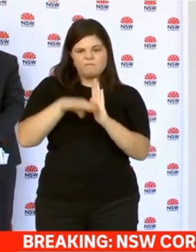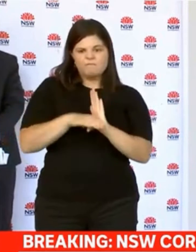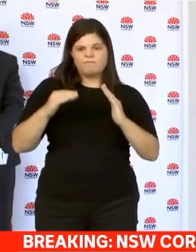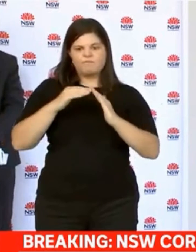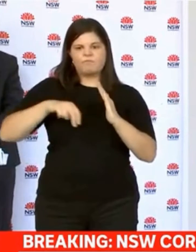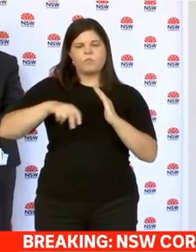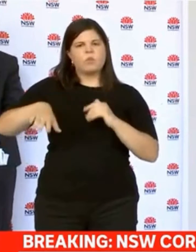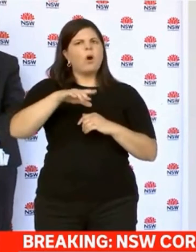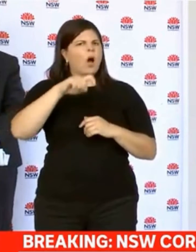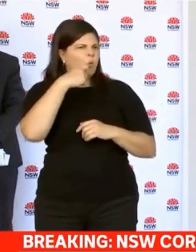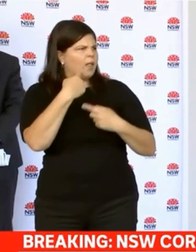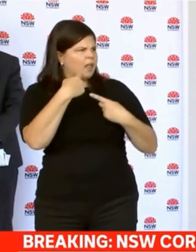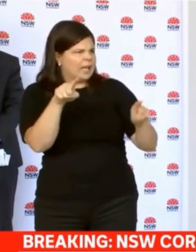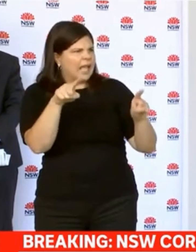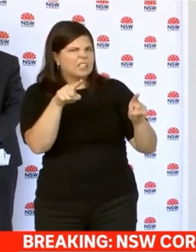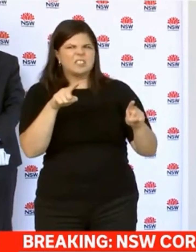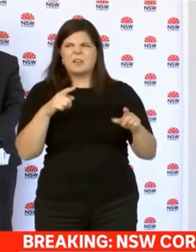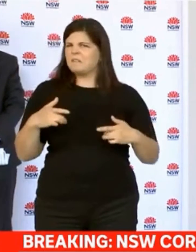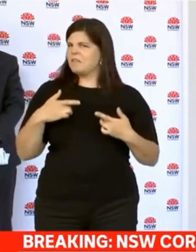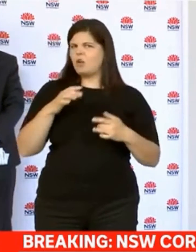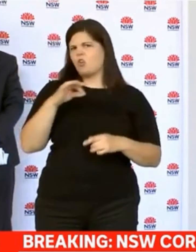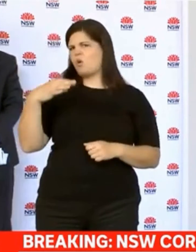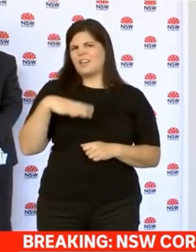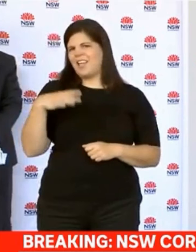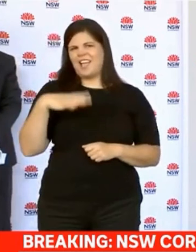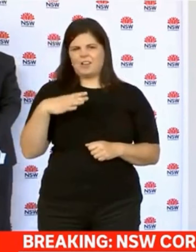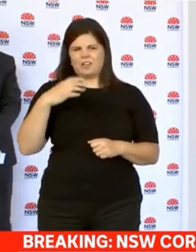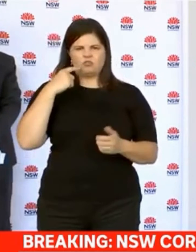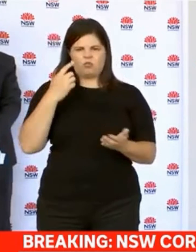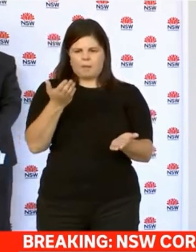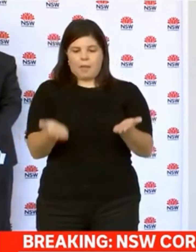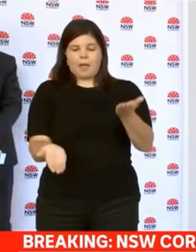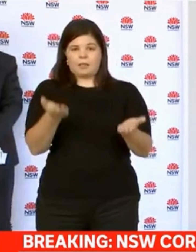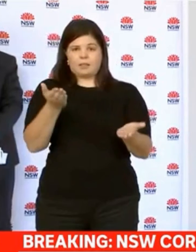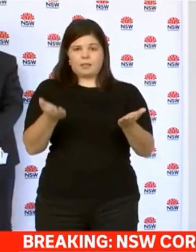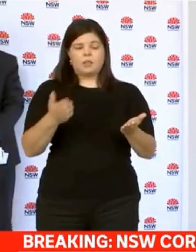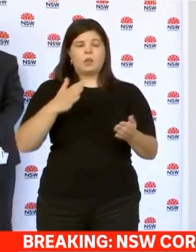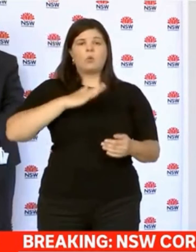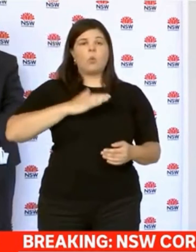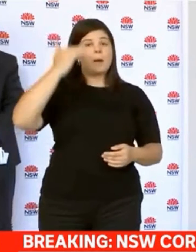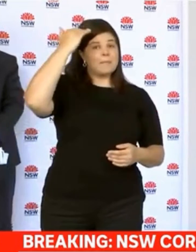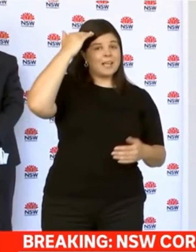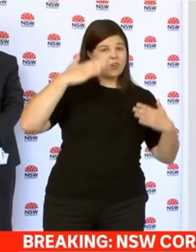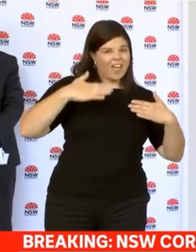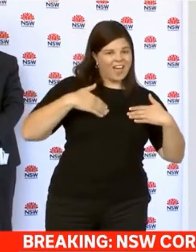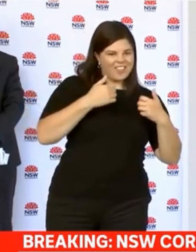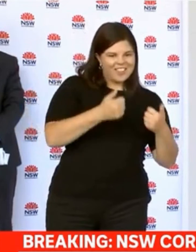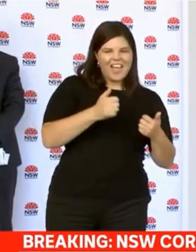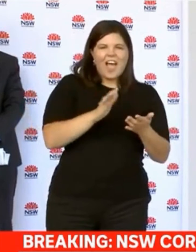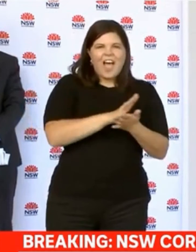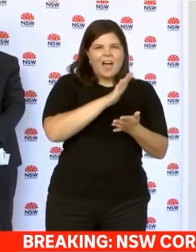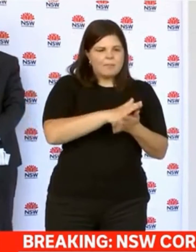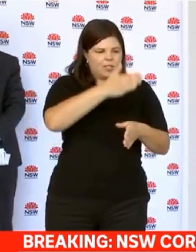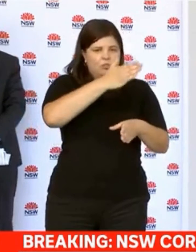decisions. But when you're trying to strike the right balance between keeping people with good mental health, good well-being,